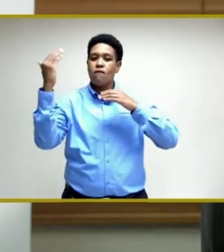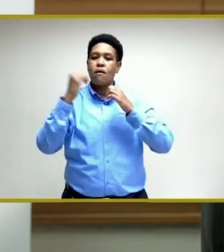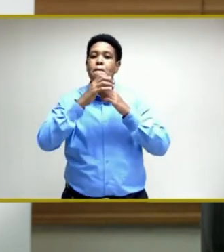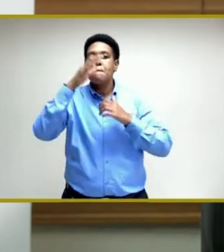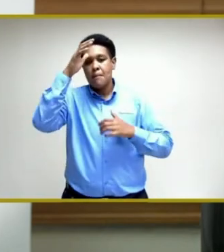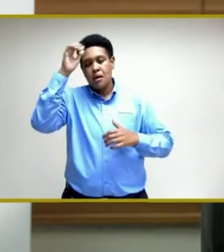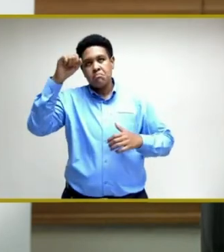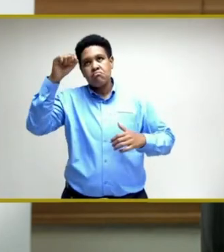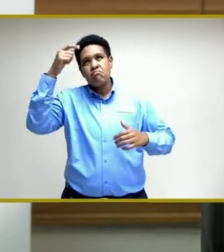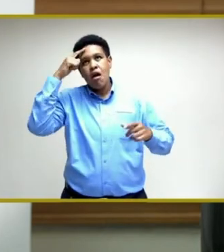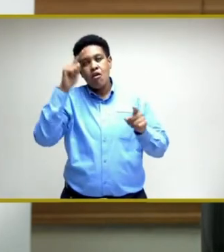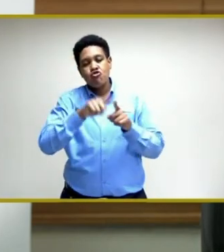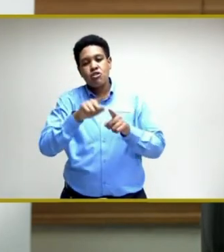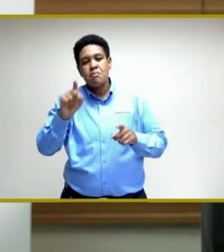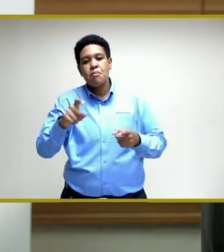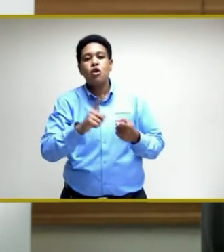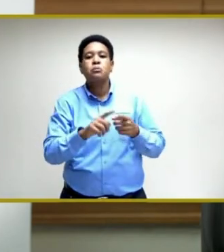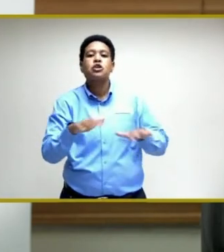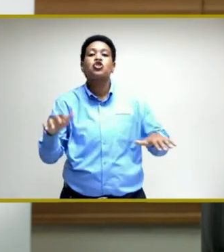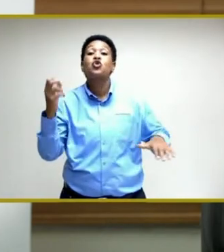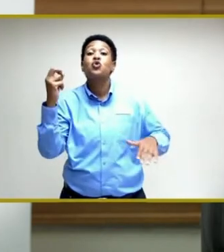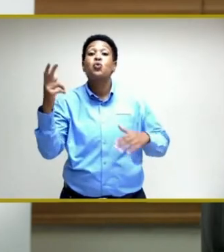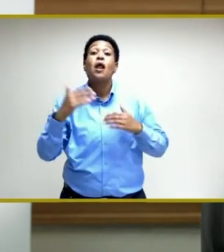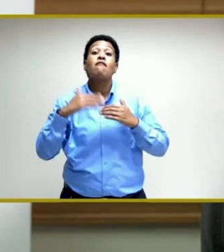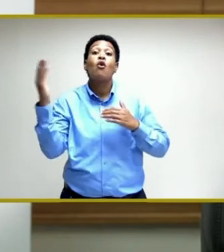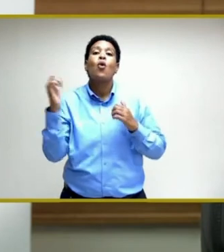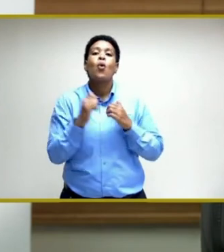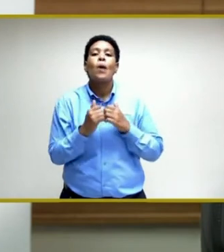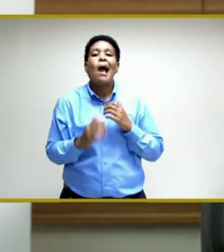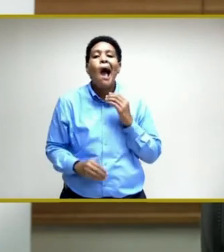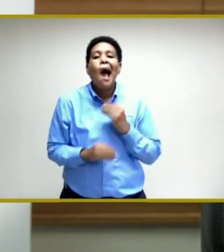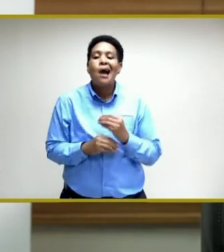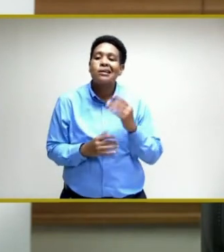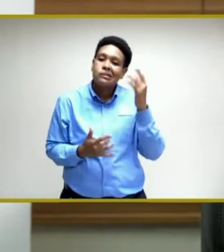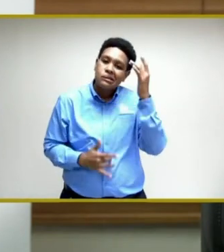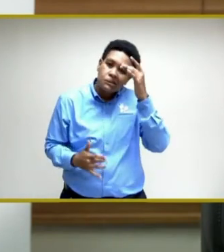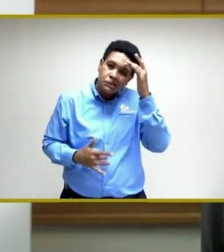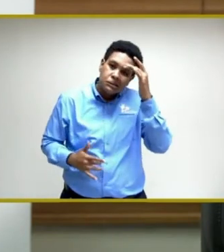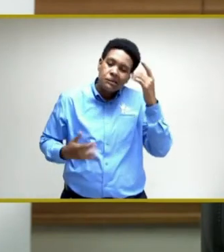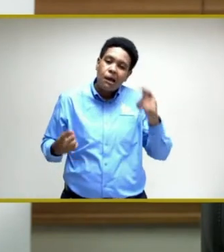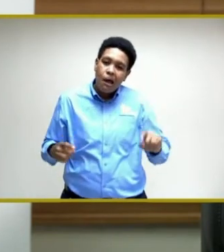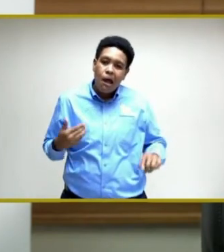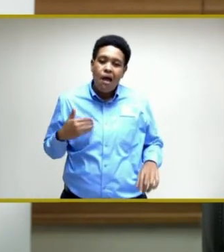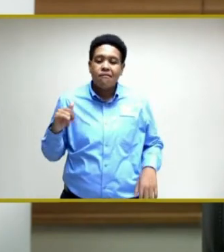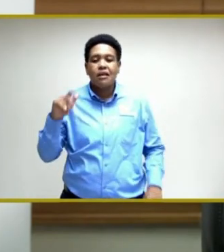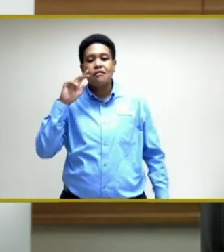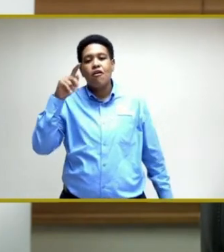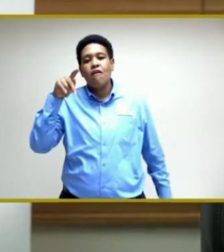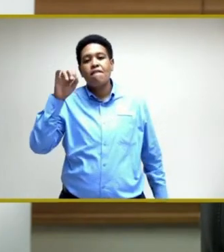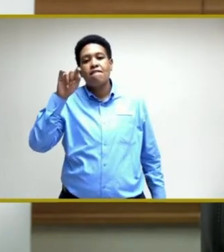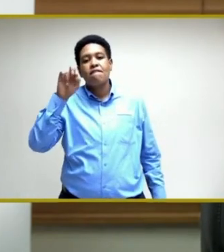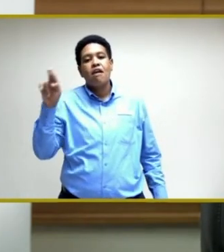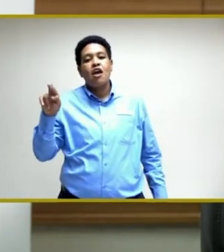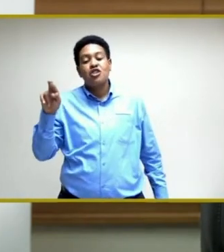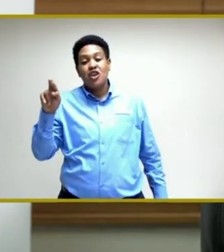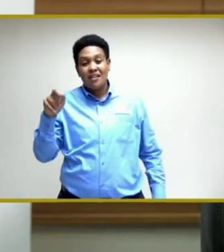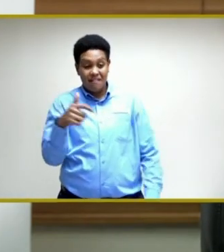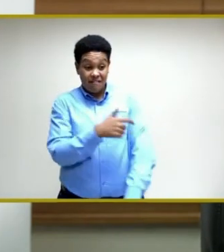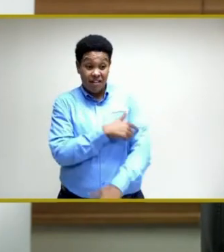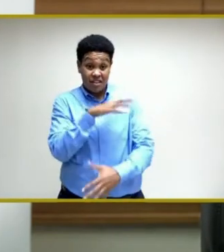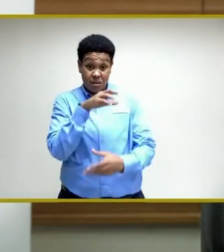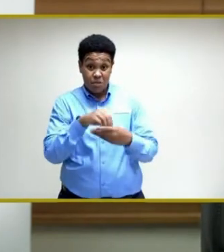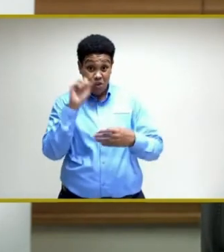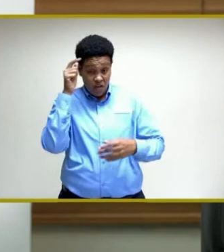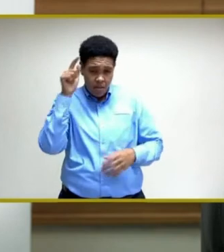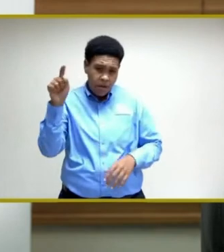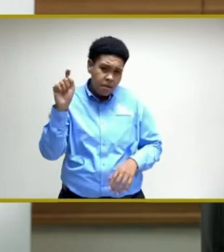as well as children 12 years and older with comorbid conditions. And that's for the Pfizer vaccine. As part of the government's